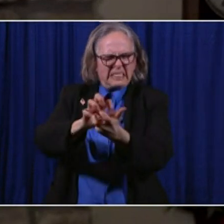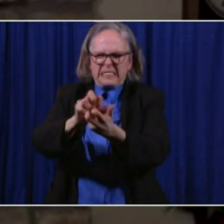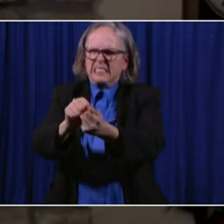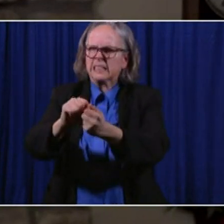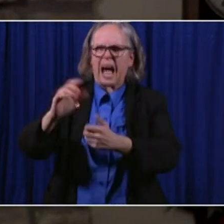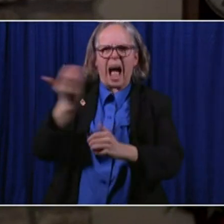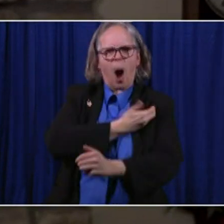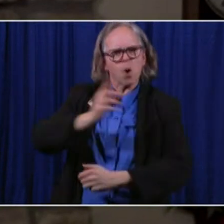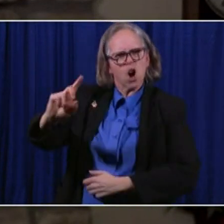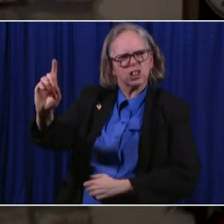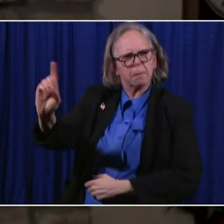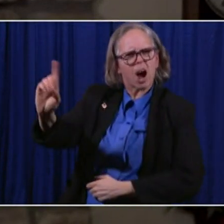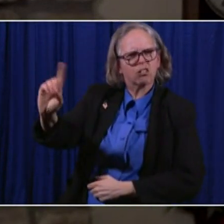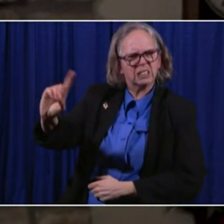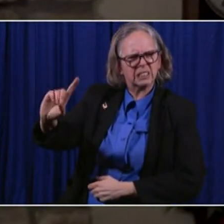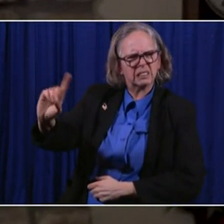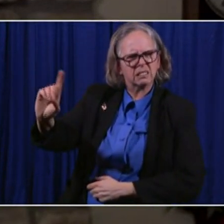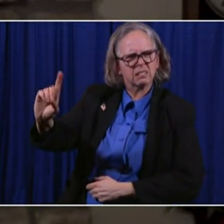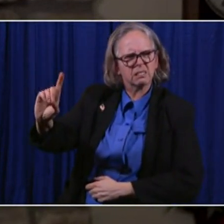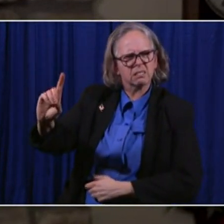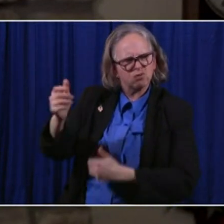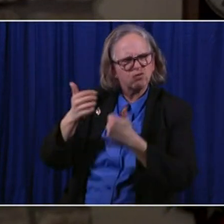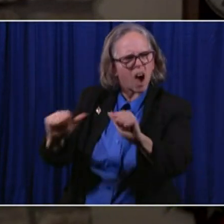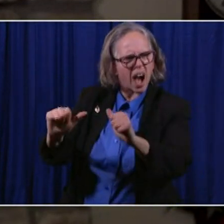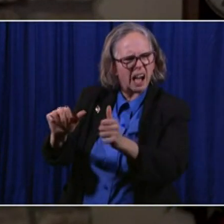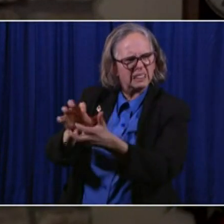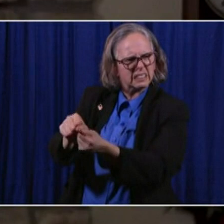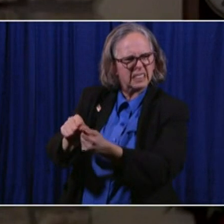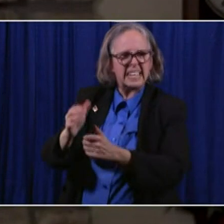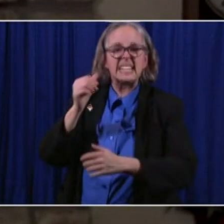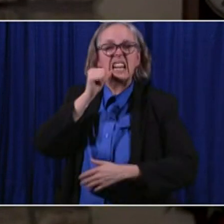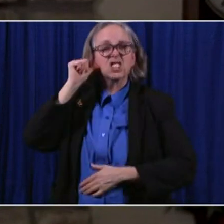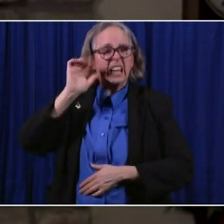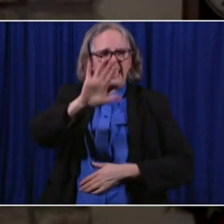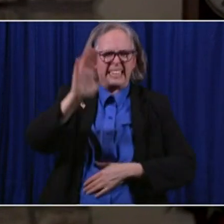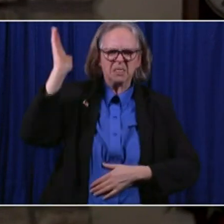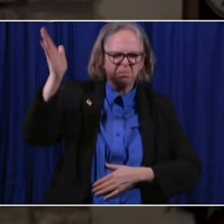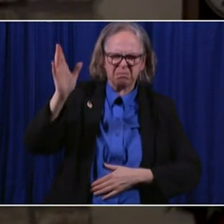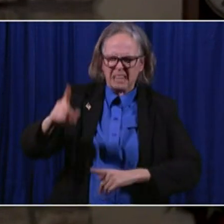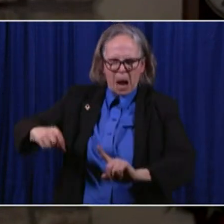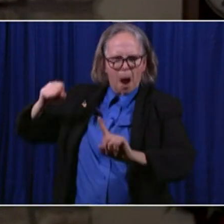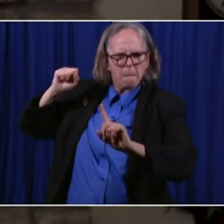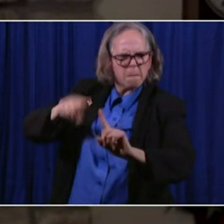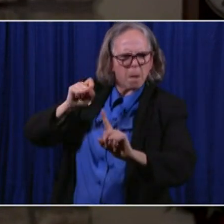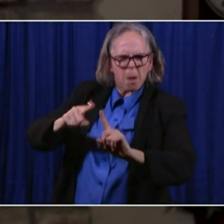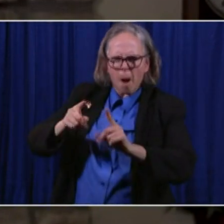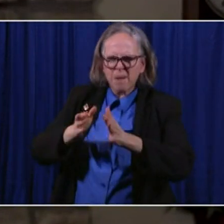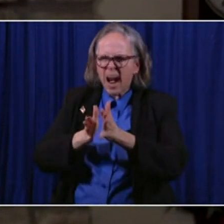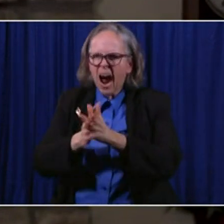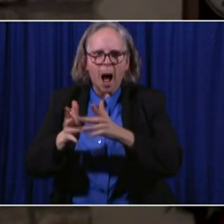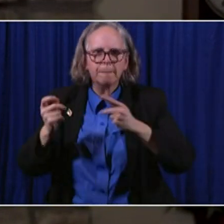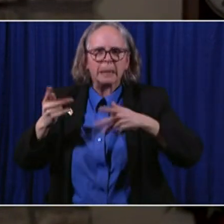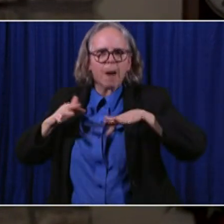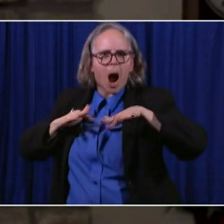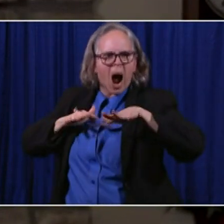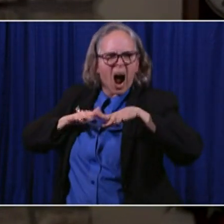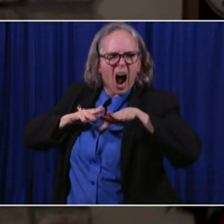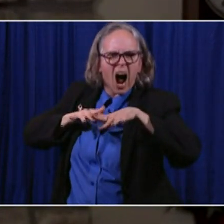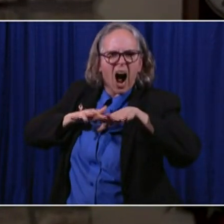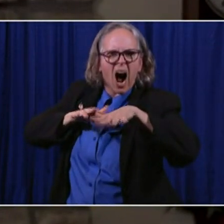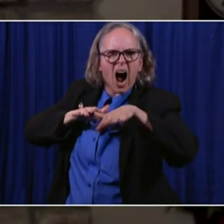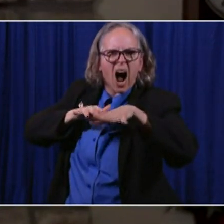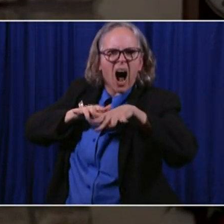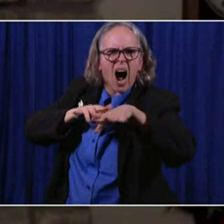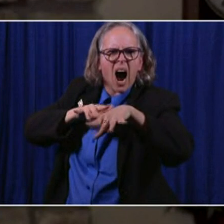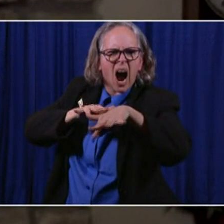speech yesterday when he gave preceding the march that he gave to the